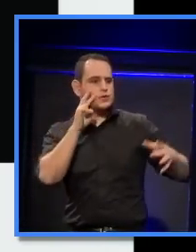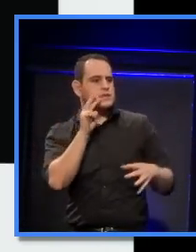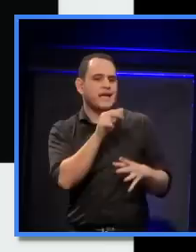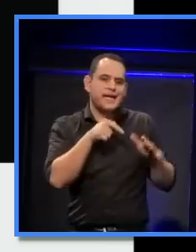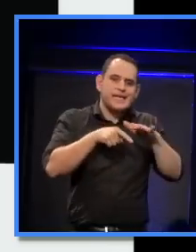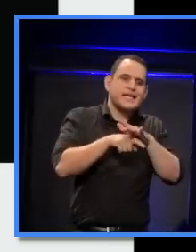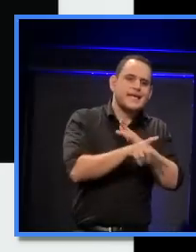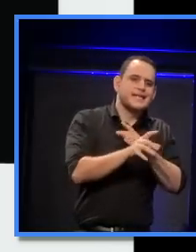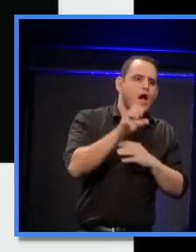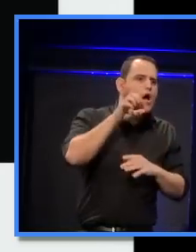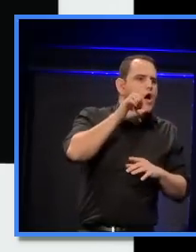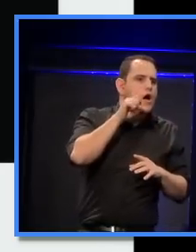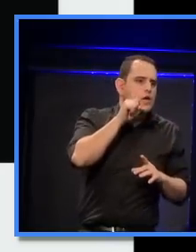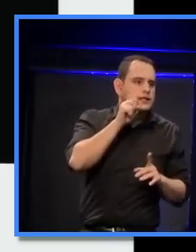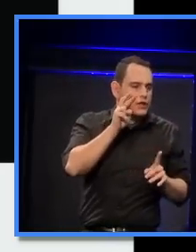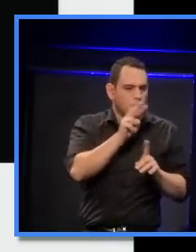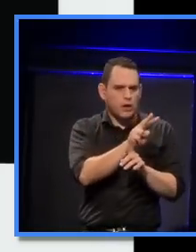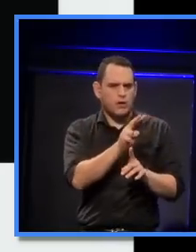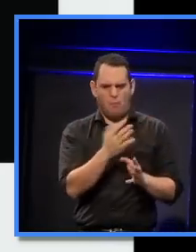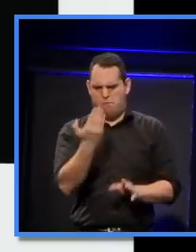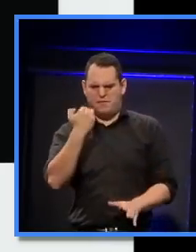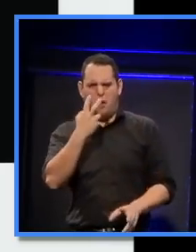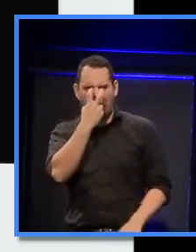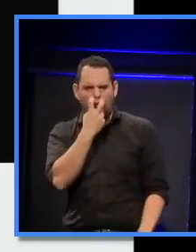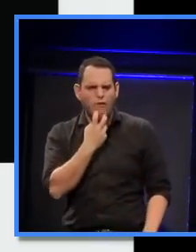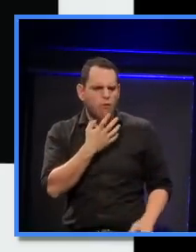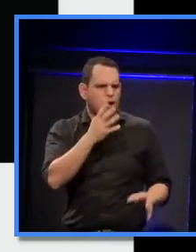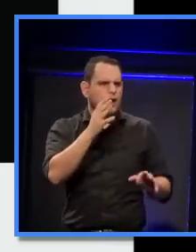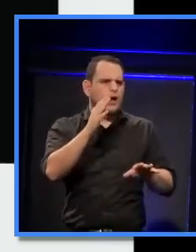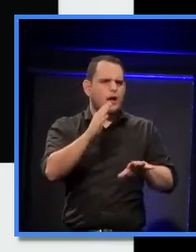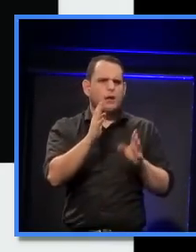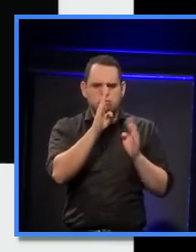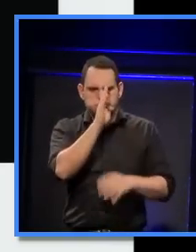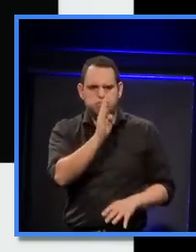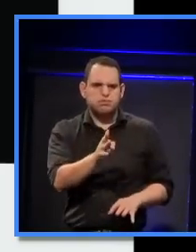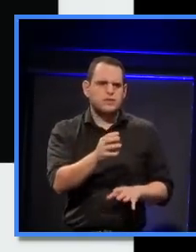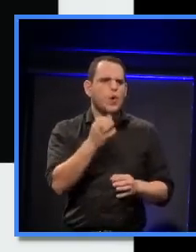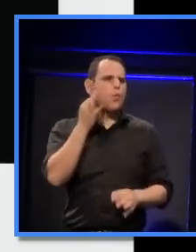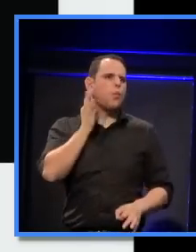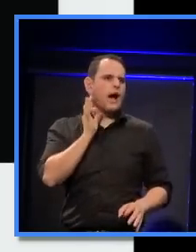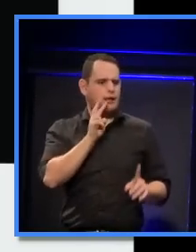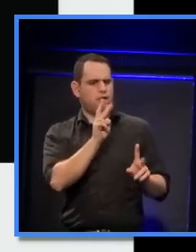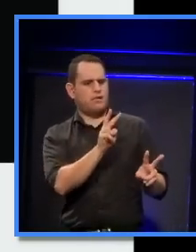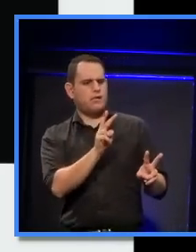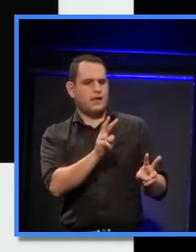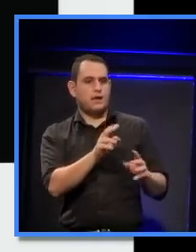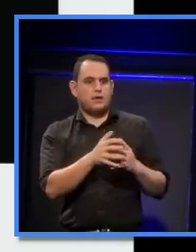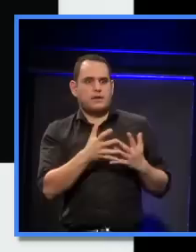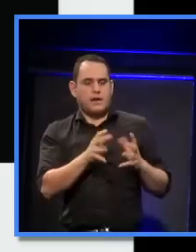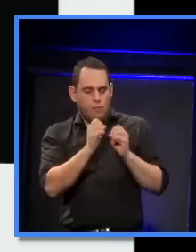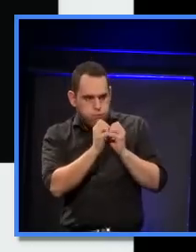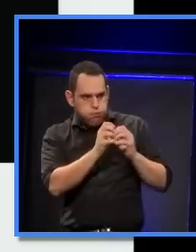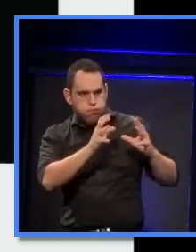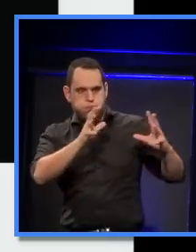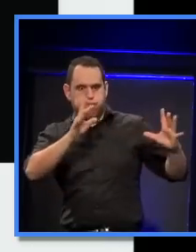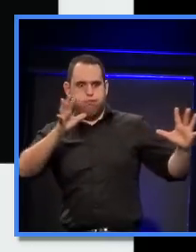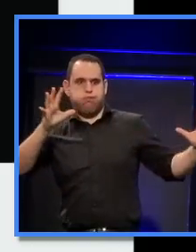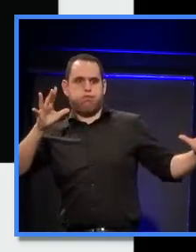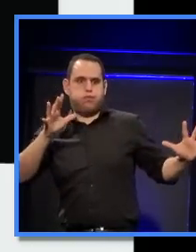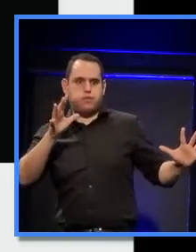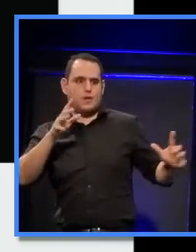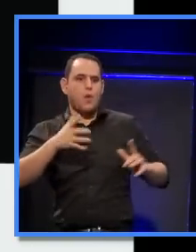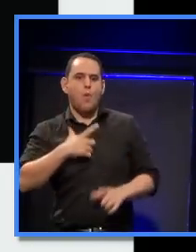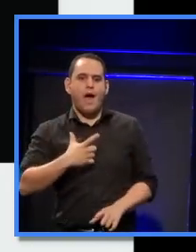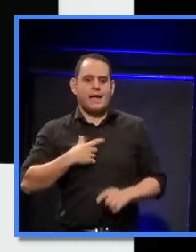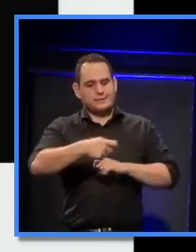had this white, initially looking very bland, exterior of the surface of the outer volume. But it was